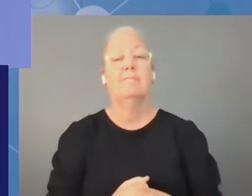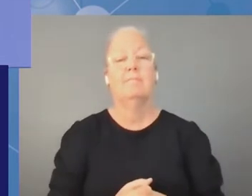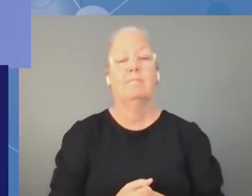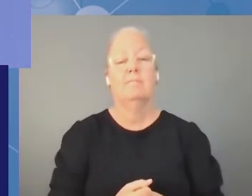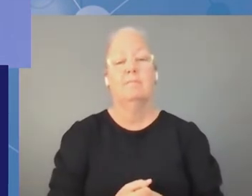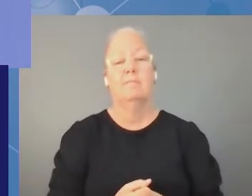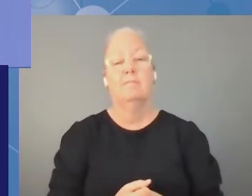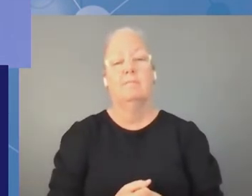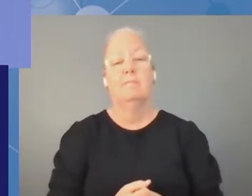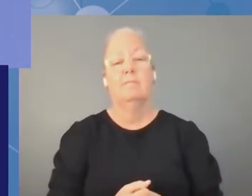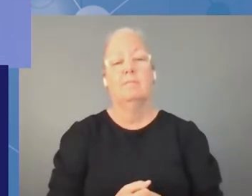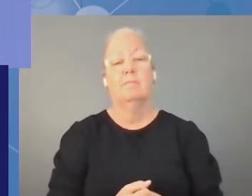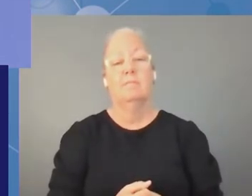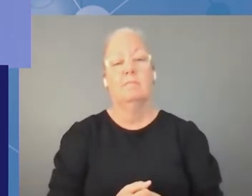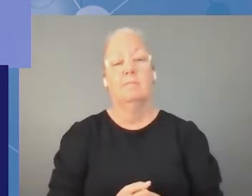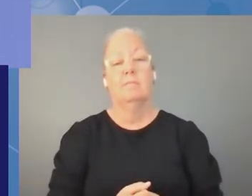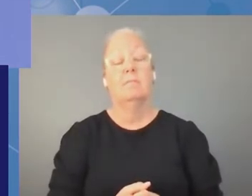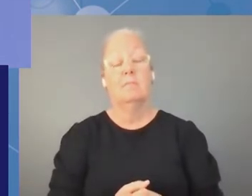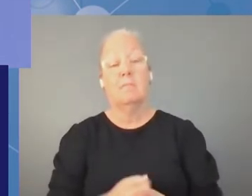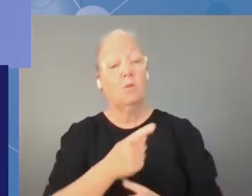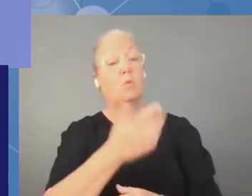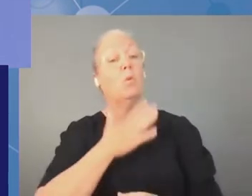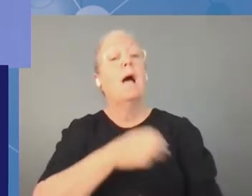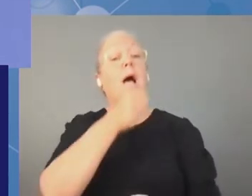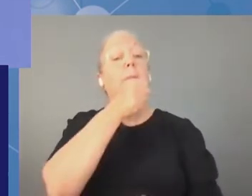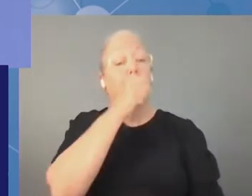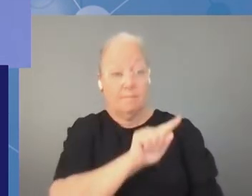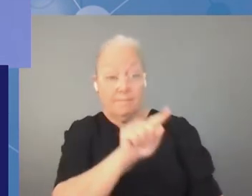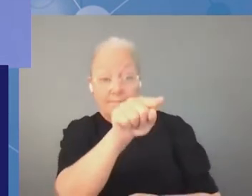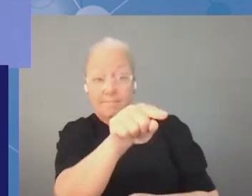there's the microphone right there um